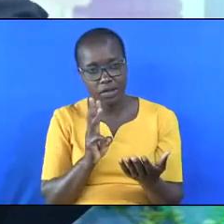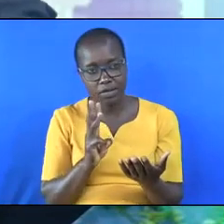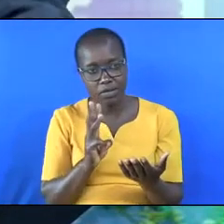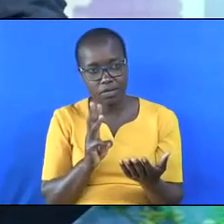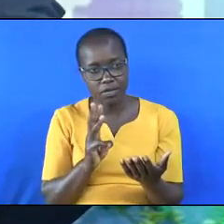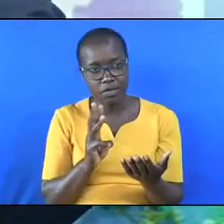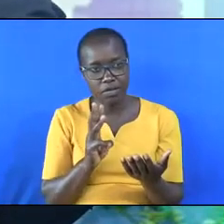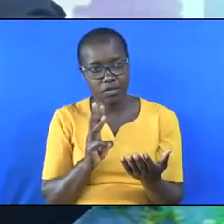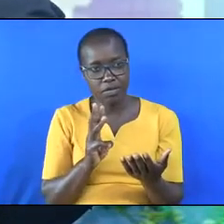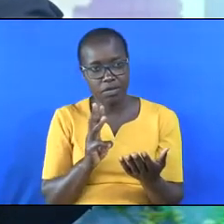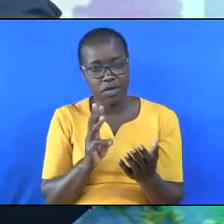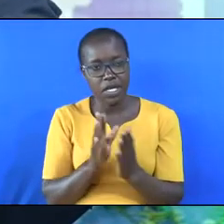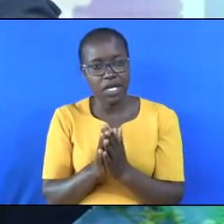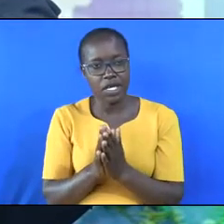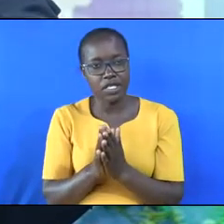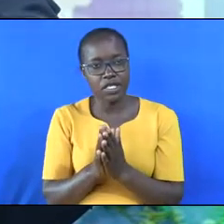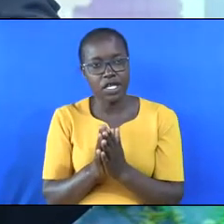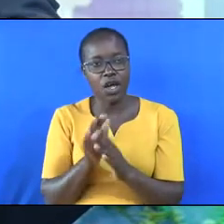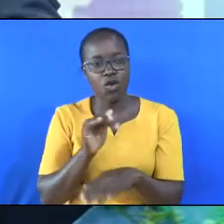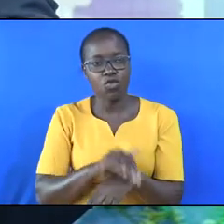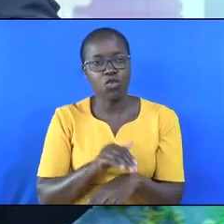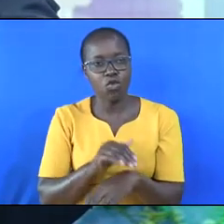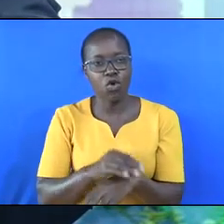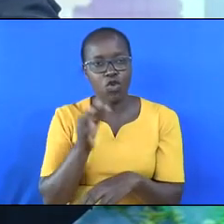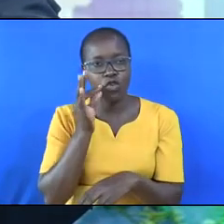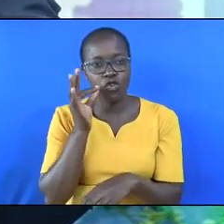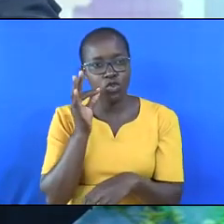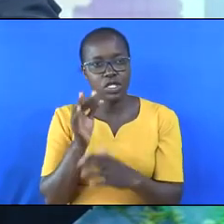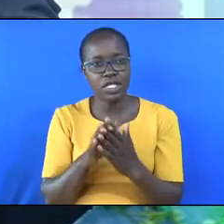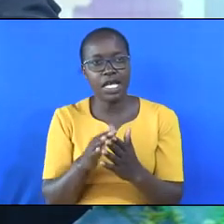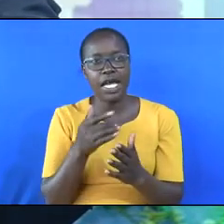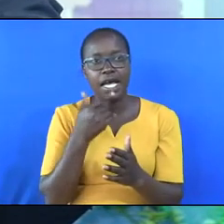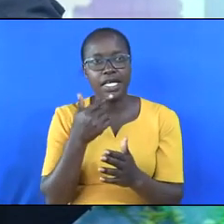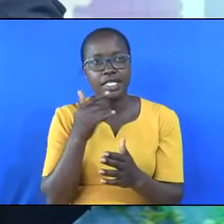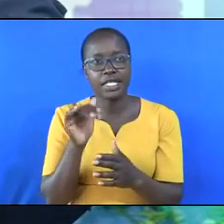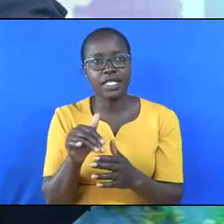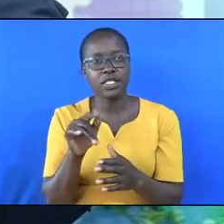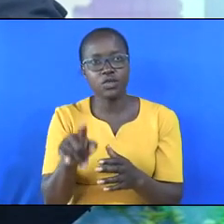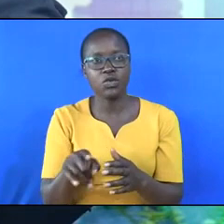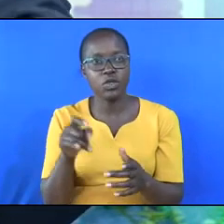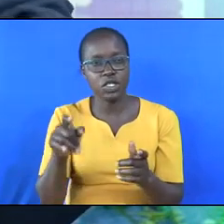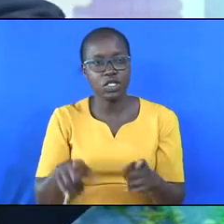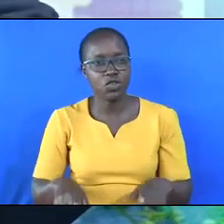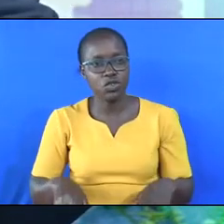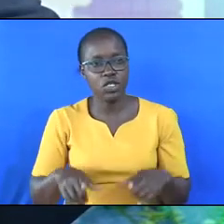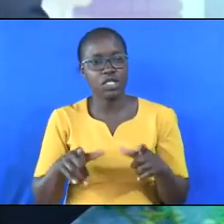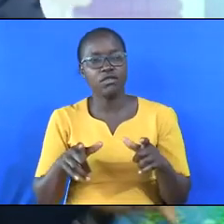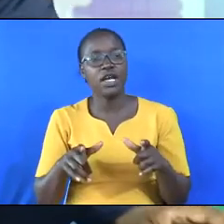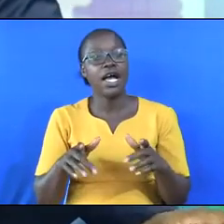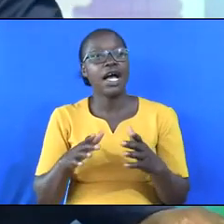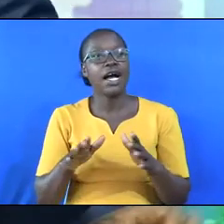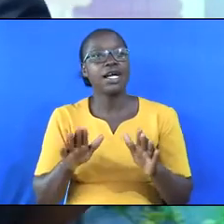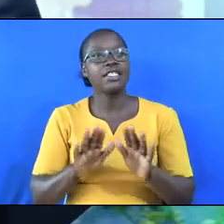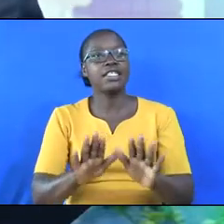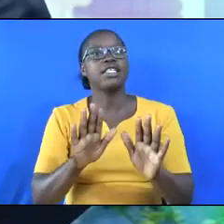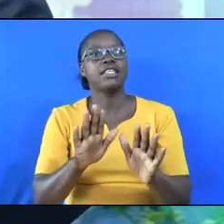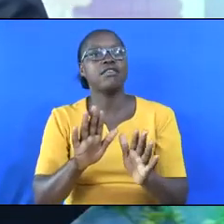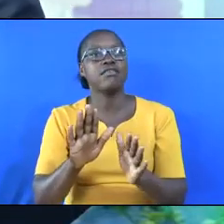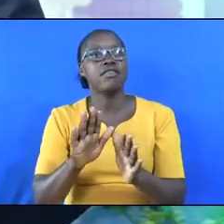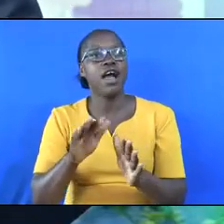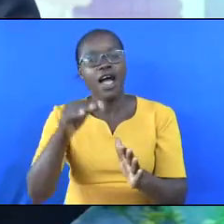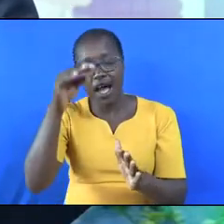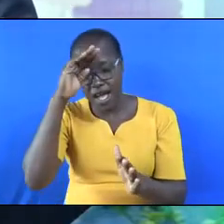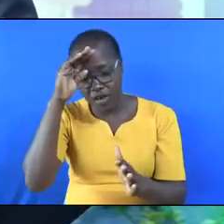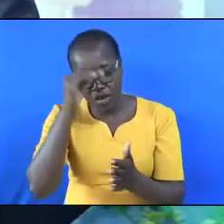good oil, fruit juice. I want to say that we need to leave alcohol, coffee and